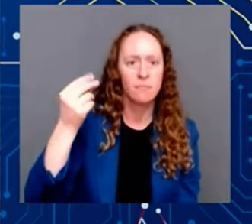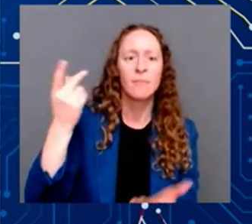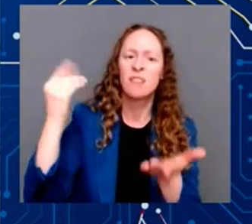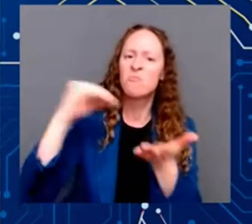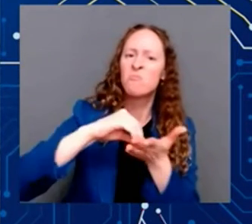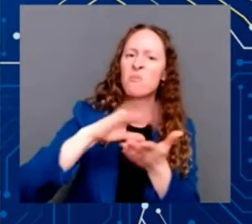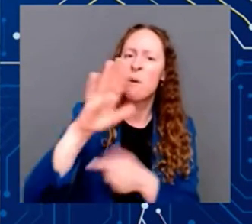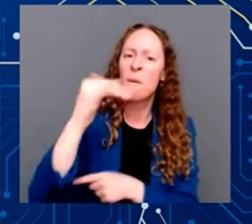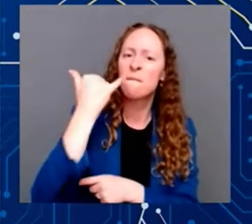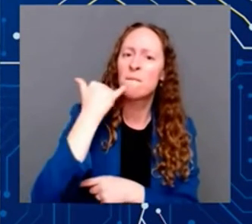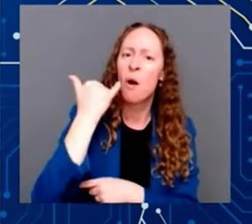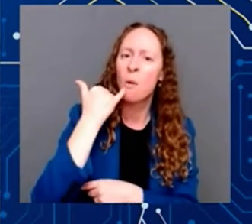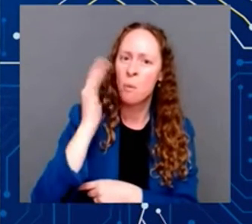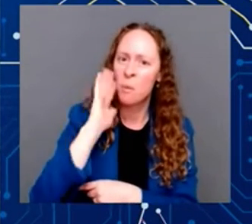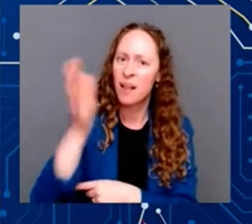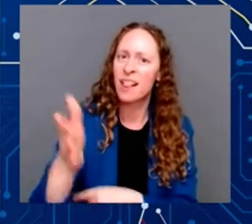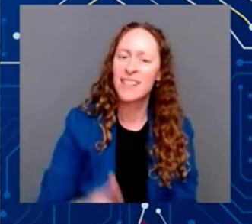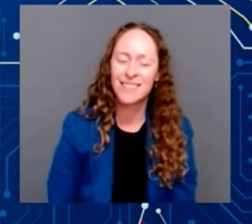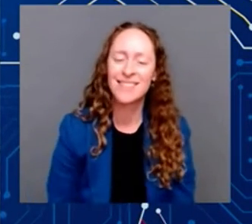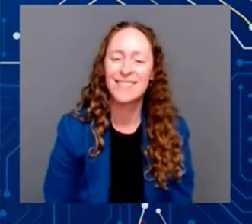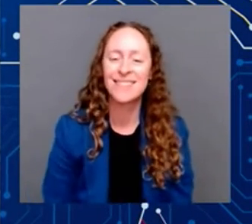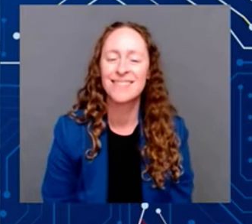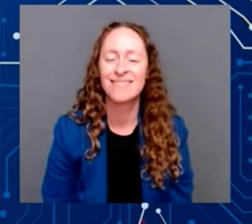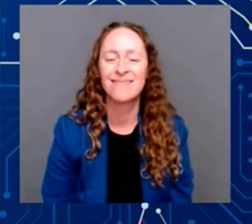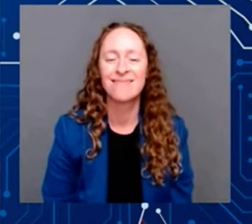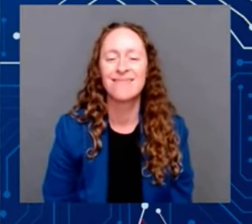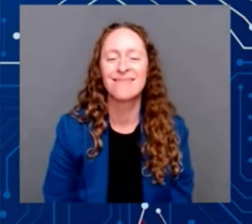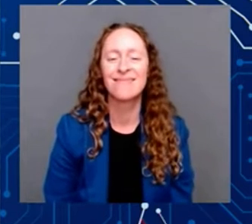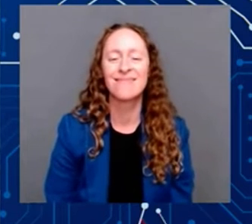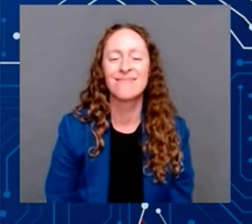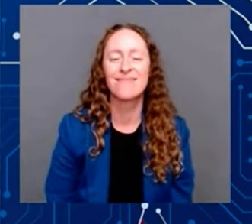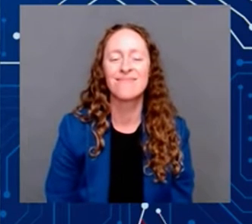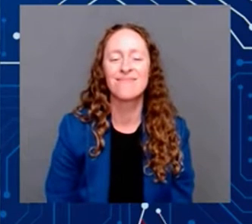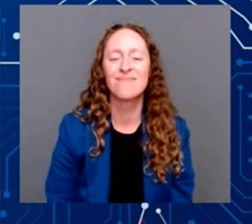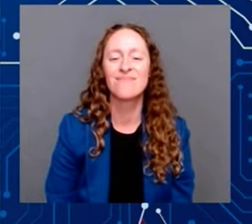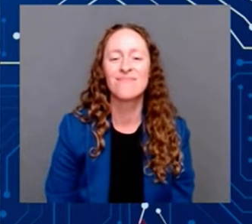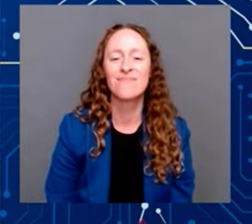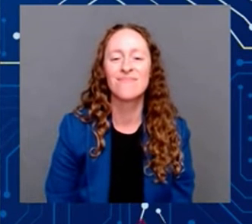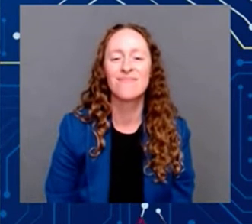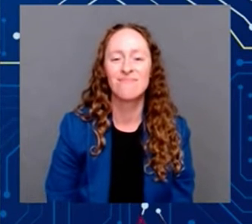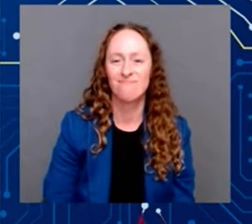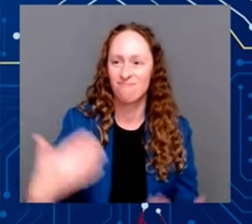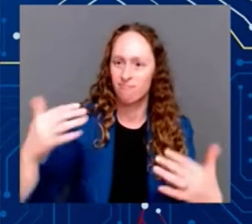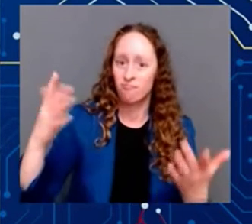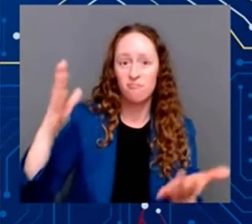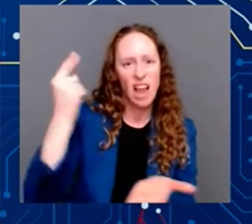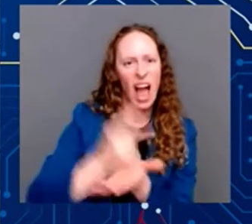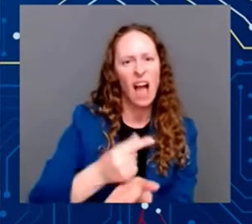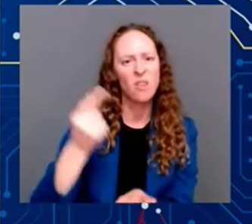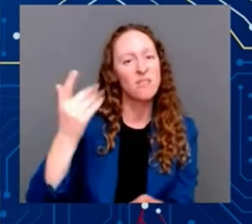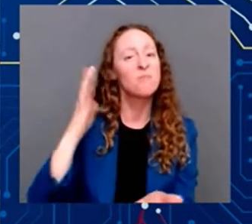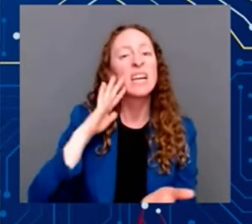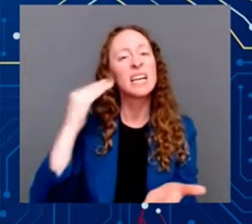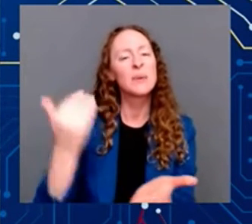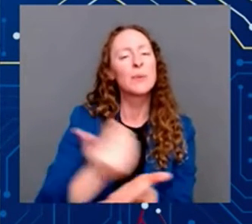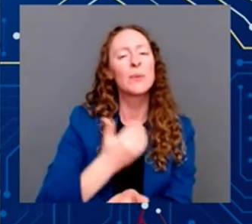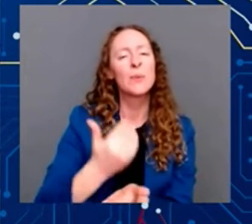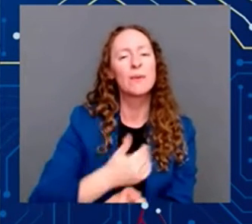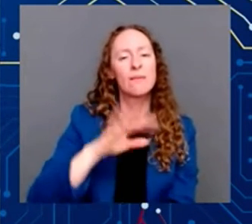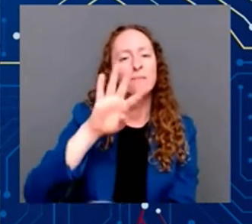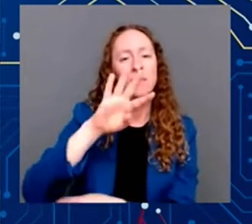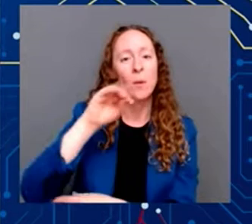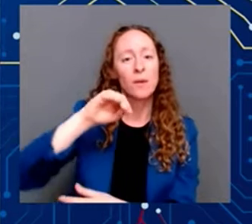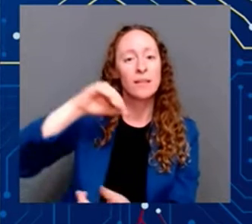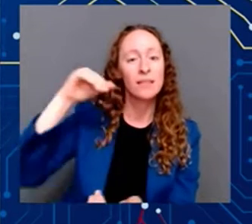40,000 jobs. But excuse me, I'm sorry, an increased market share and memory chips by 500